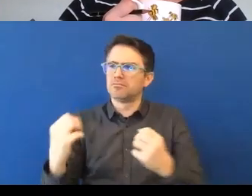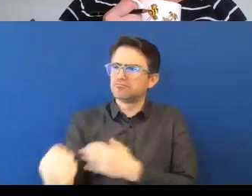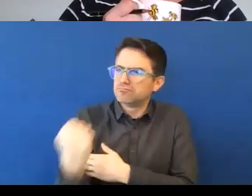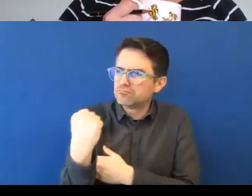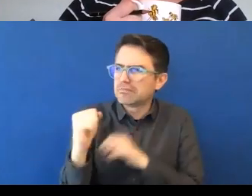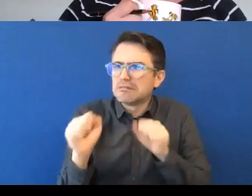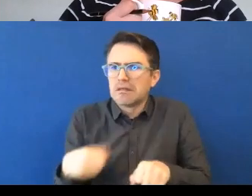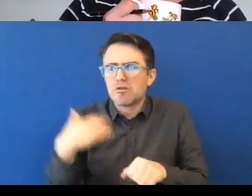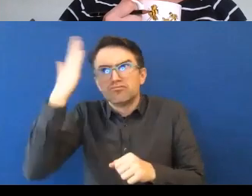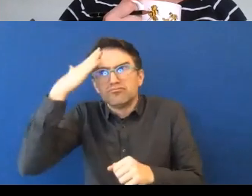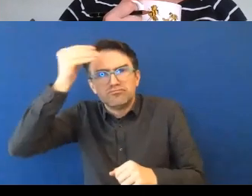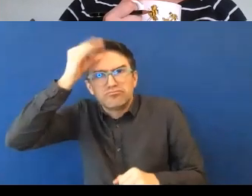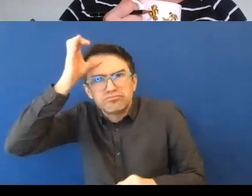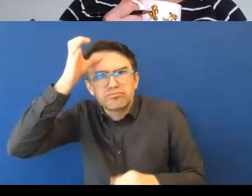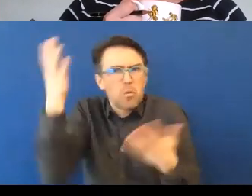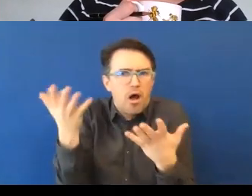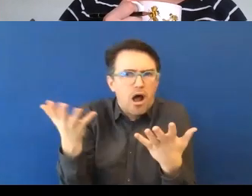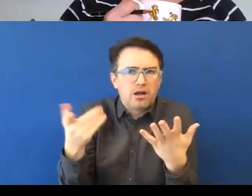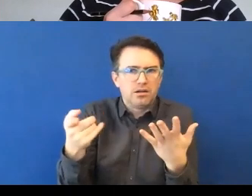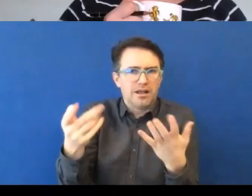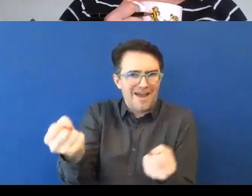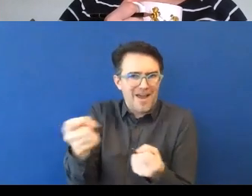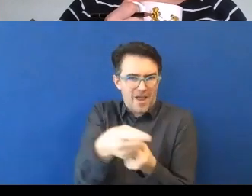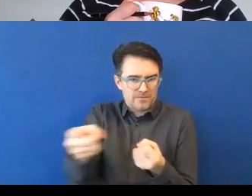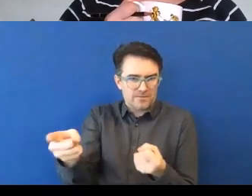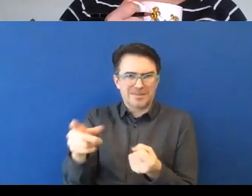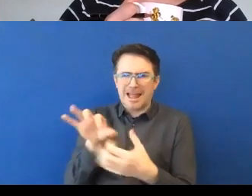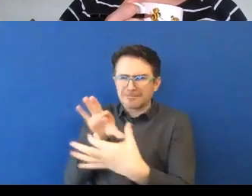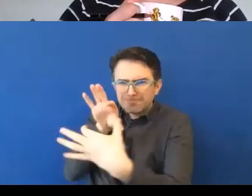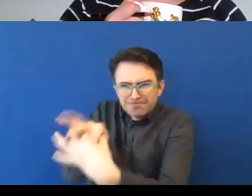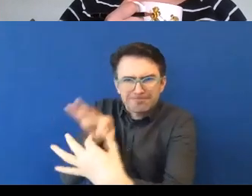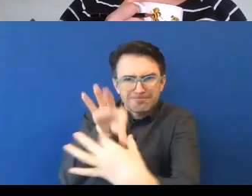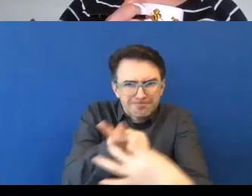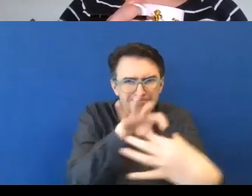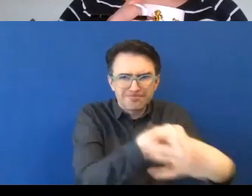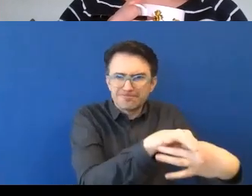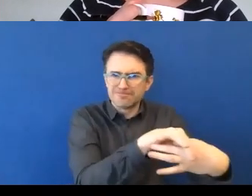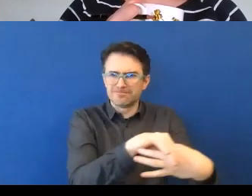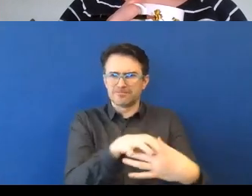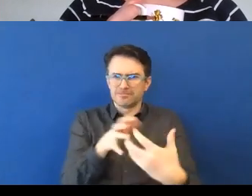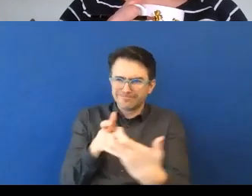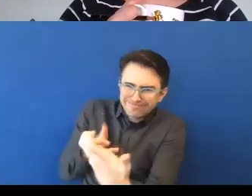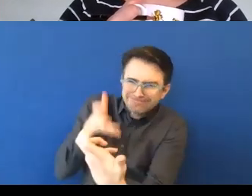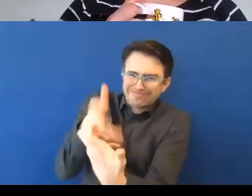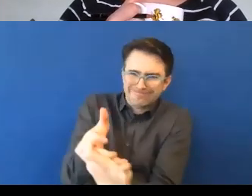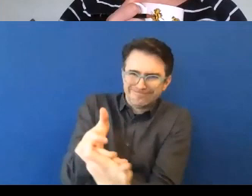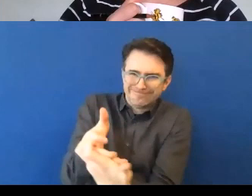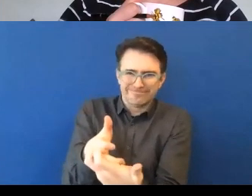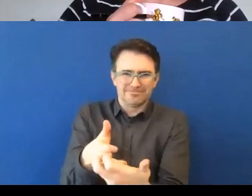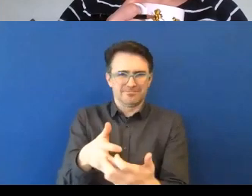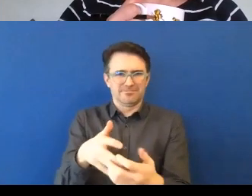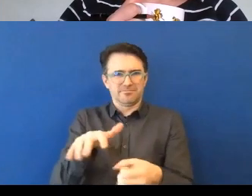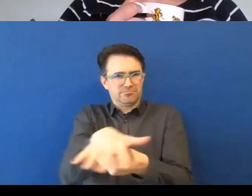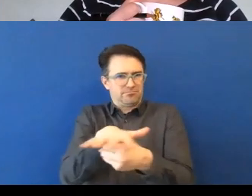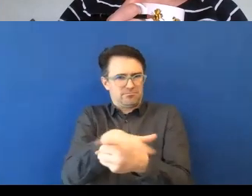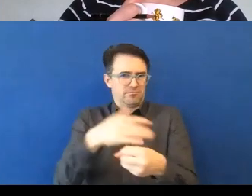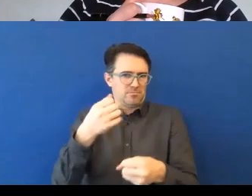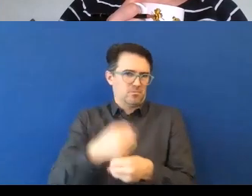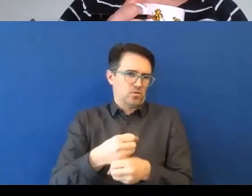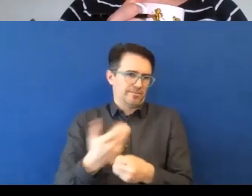time, you still need role models. You still need leadership at the top. So I know that we have,